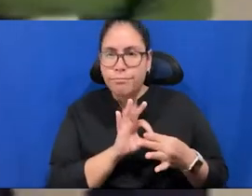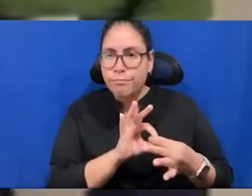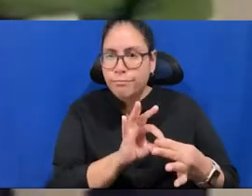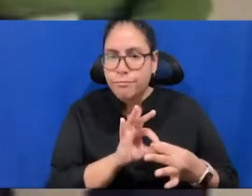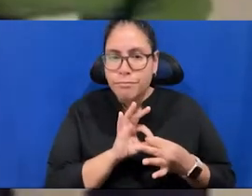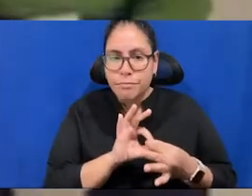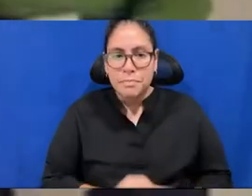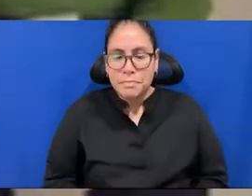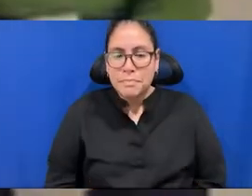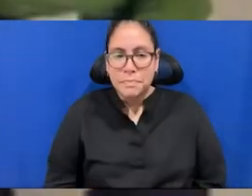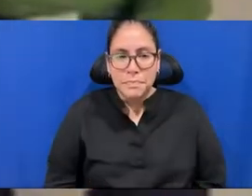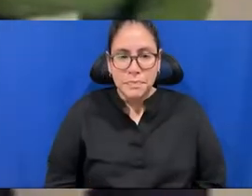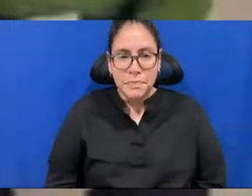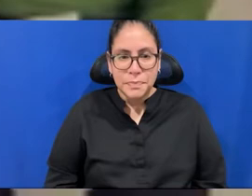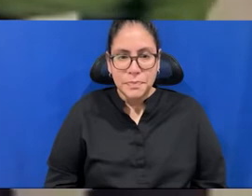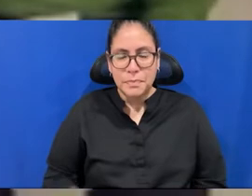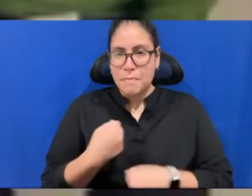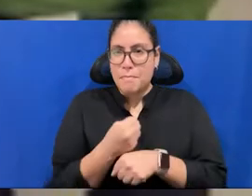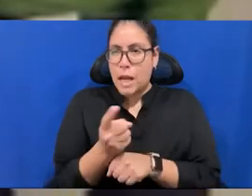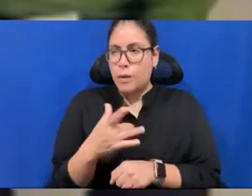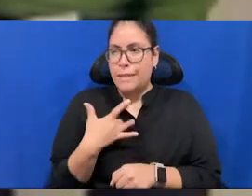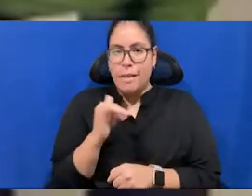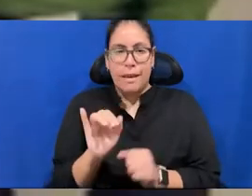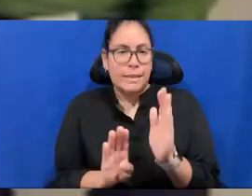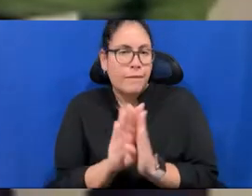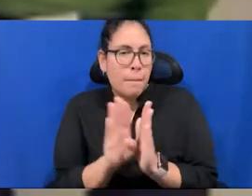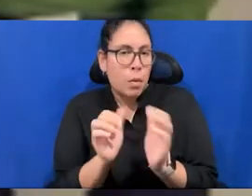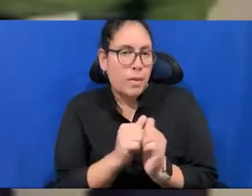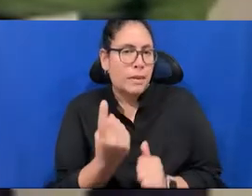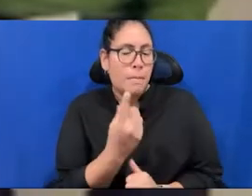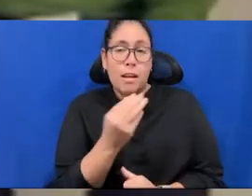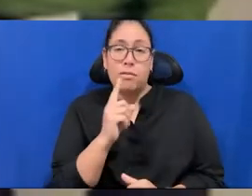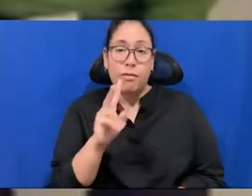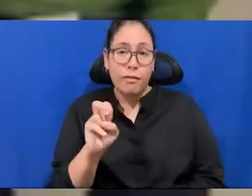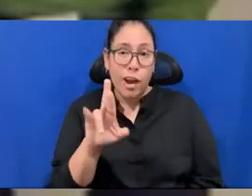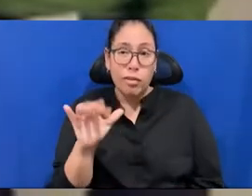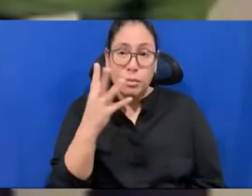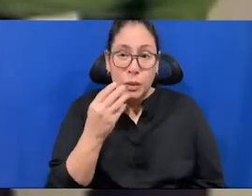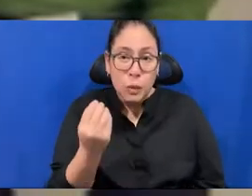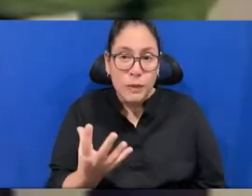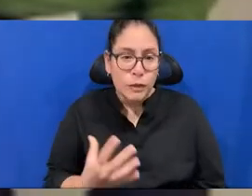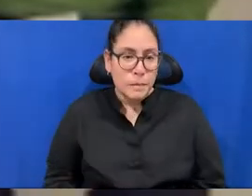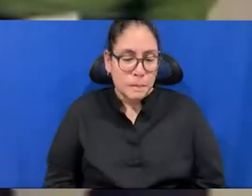And I think it's very beautiful. So, maybe we can dedicate it to Yon.